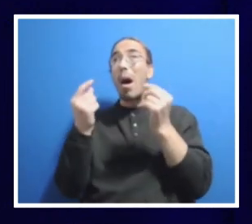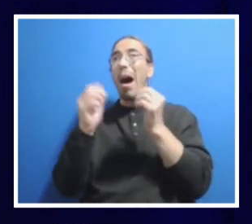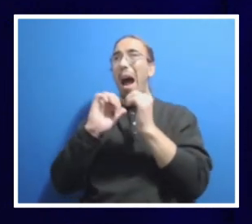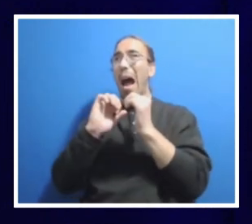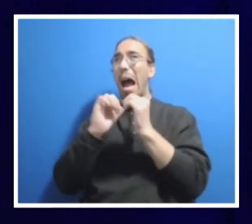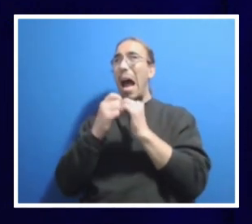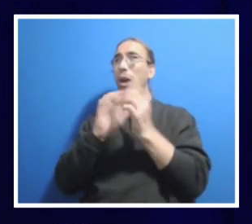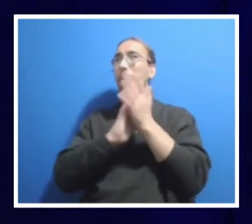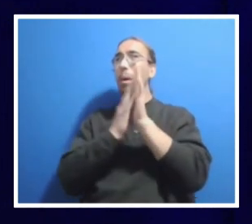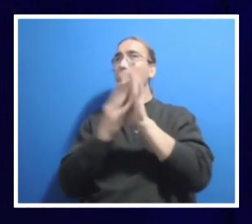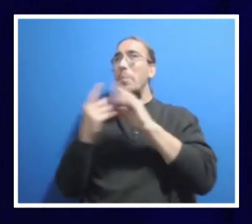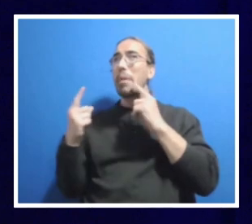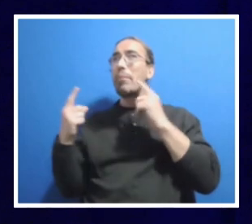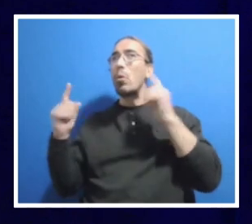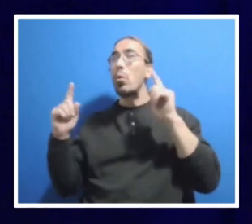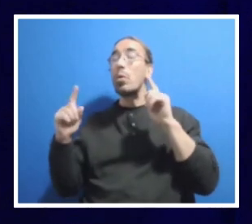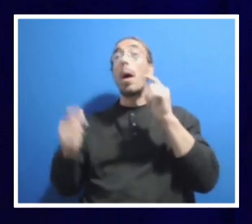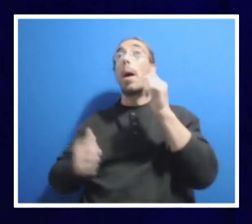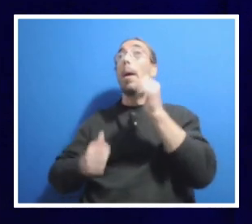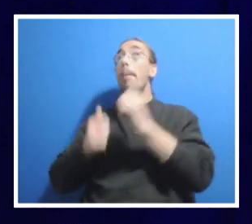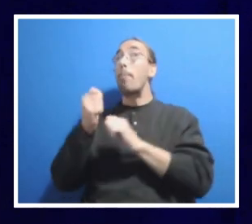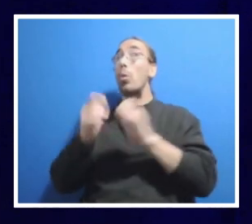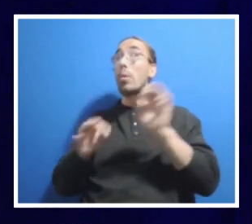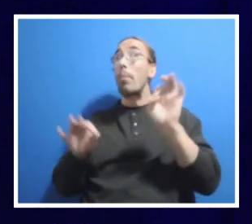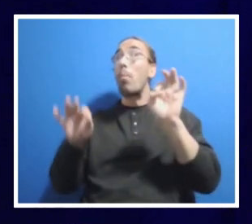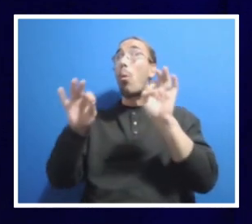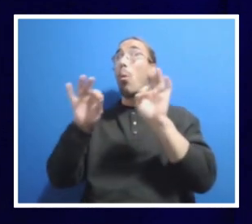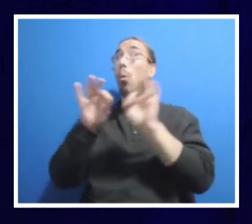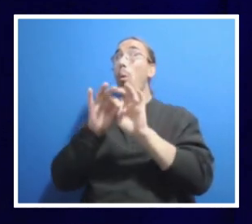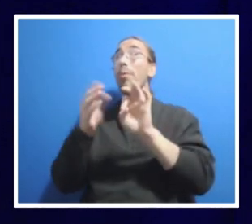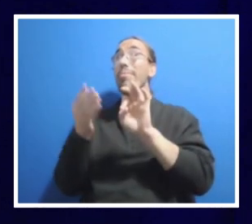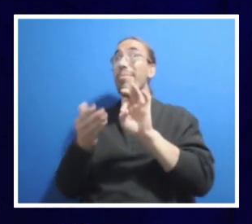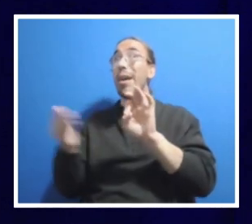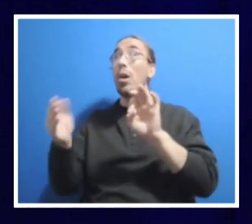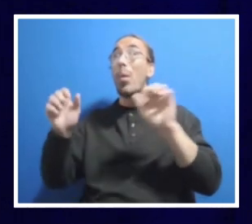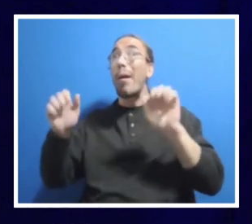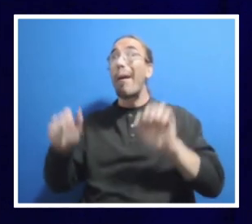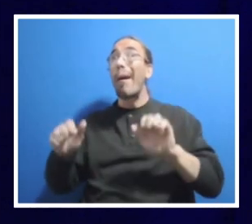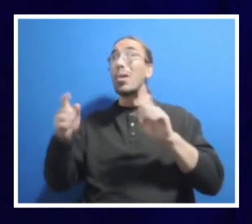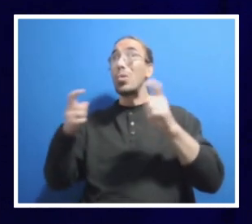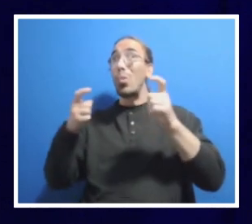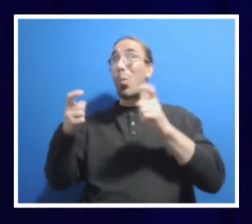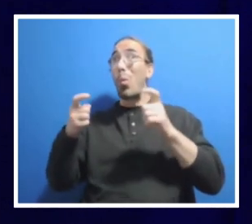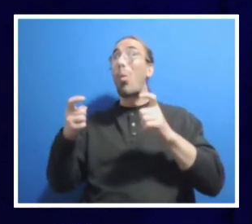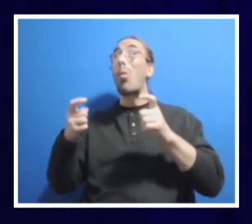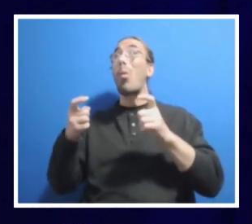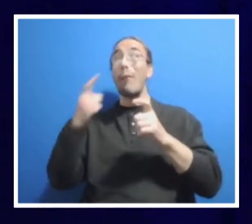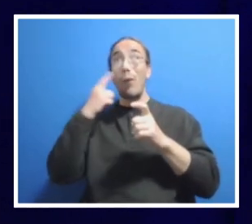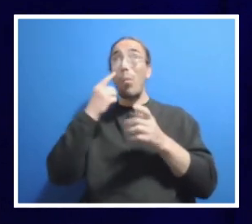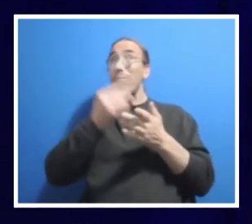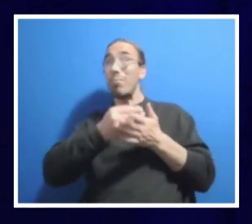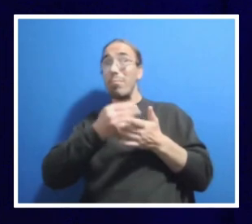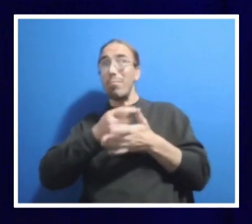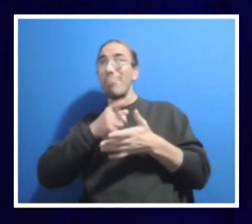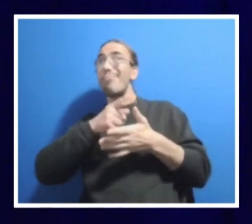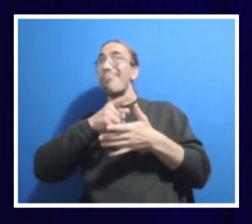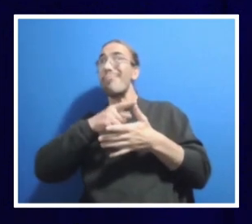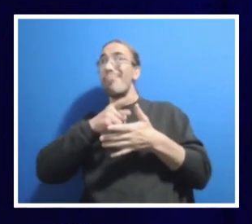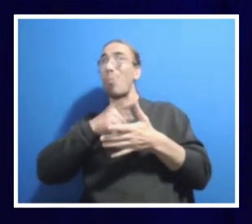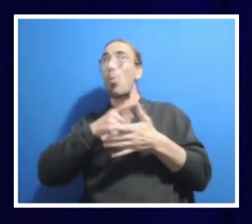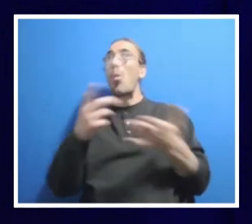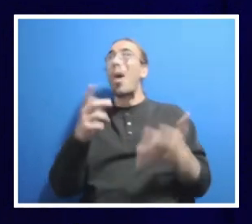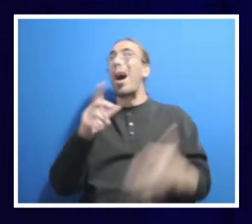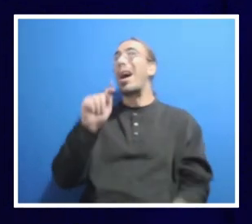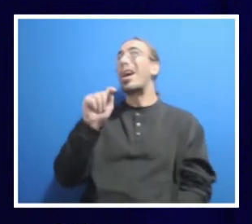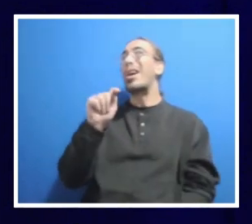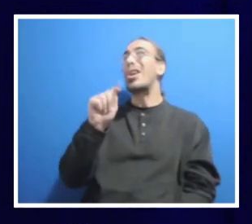One of the most important things that we can control where our revenues are concerned is our tuition. So